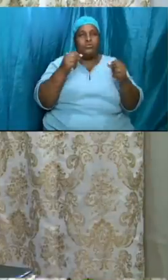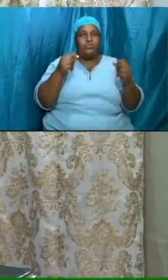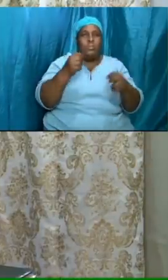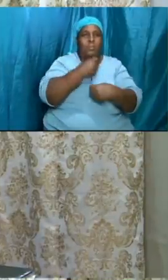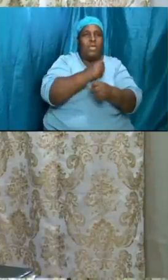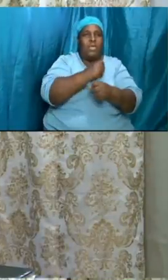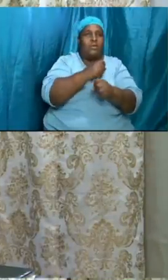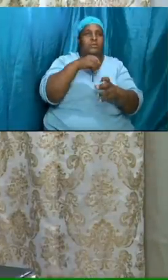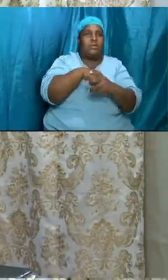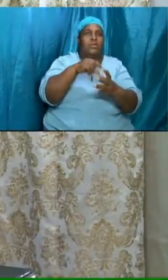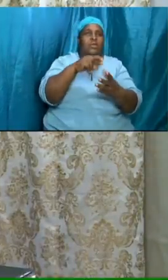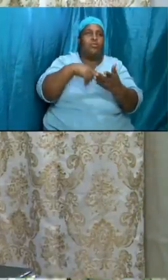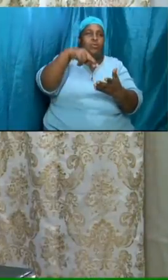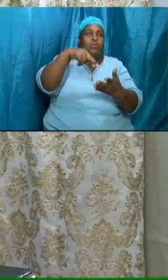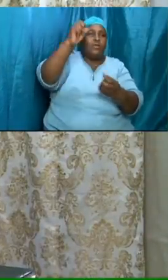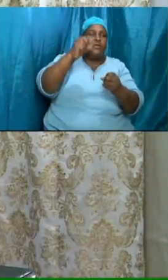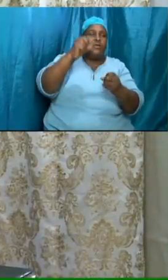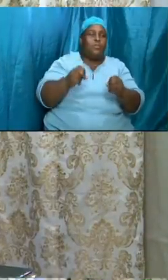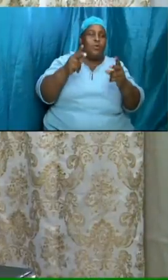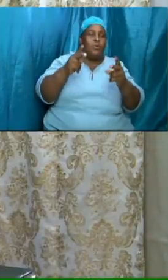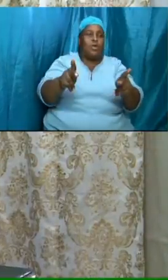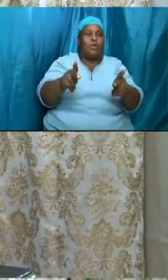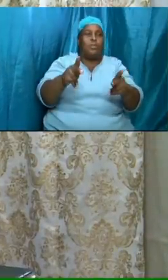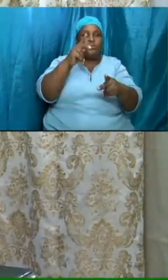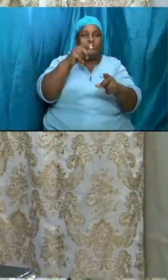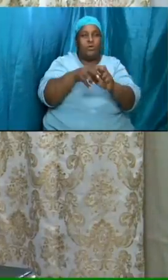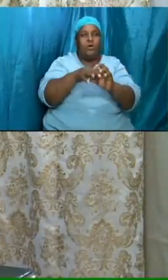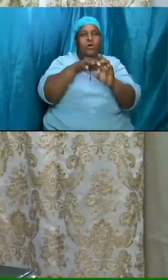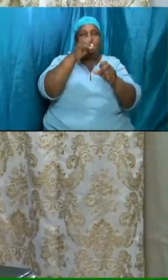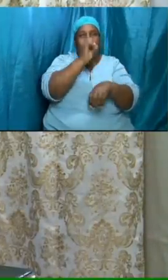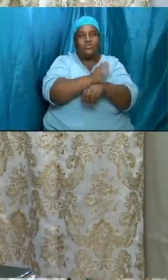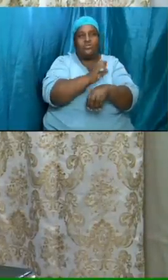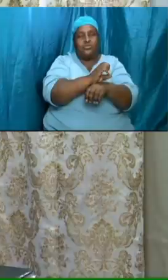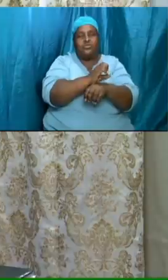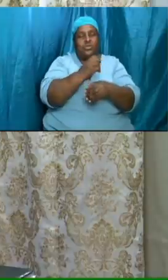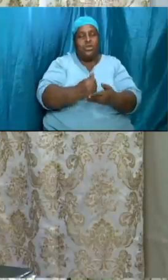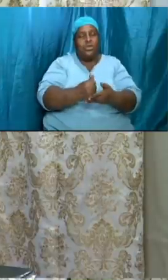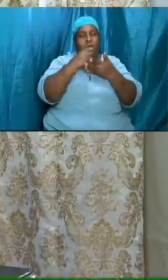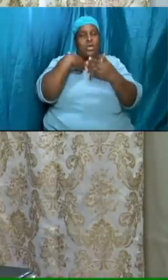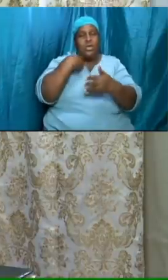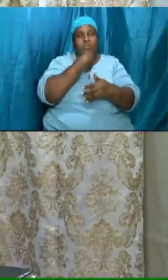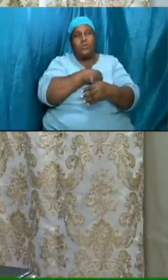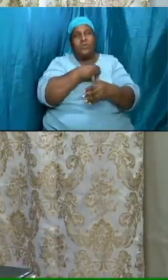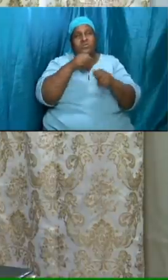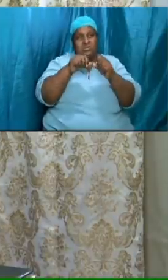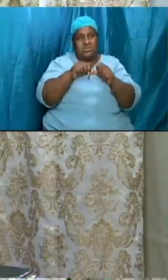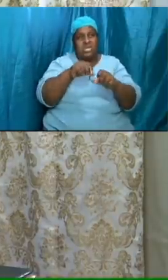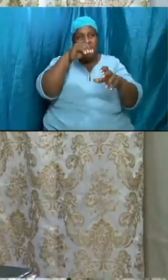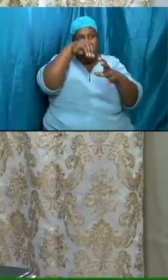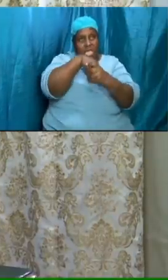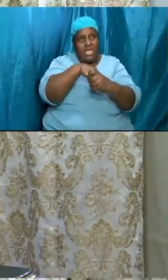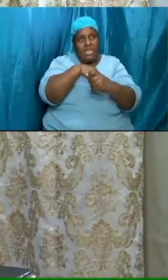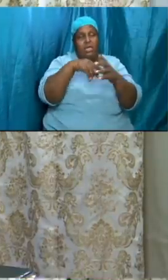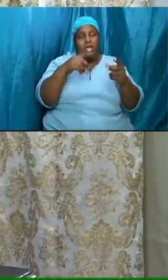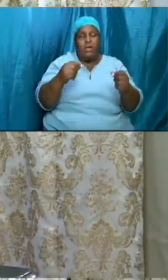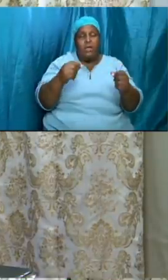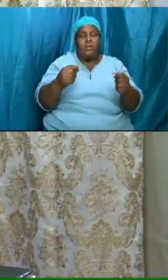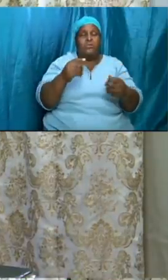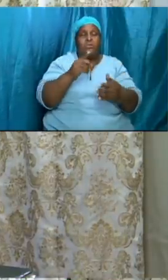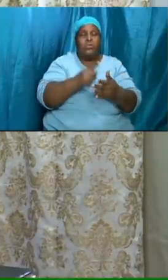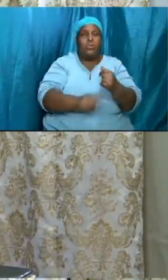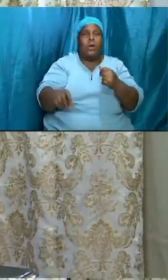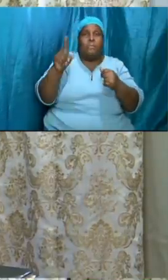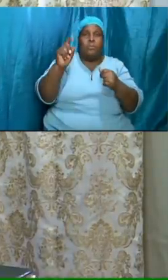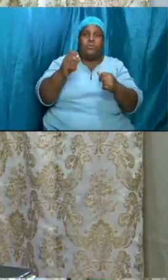the church and we are in the church at at this time help us to stay in and to do what must be done to